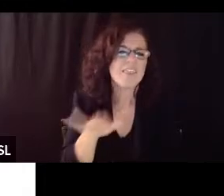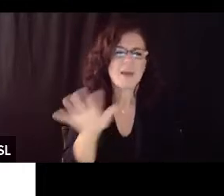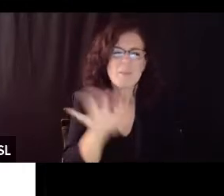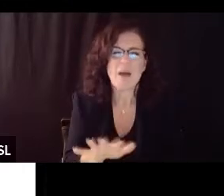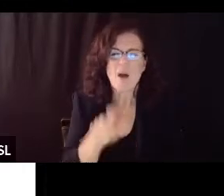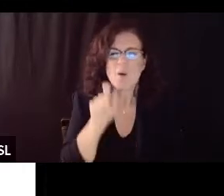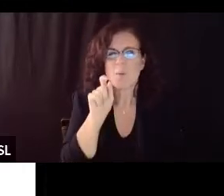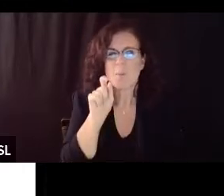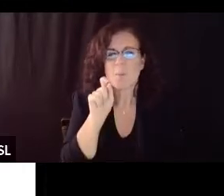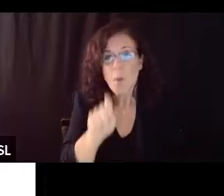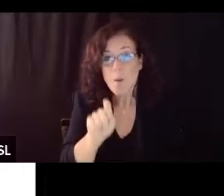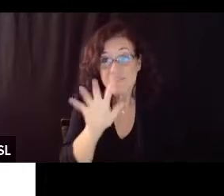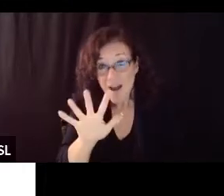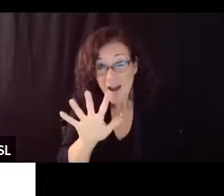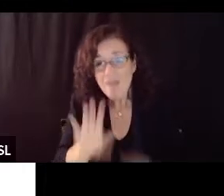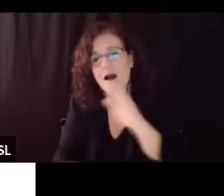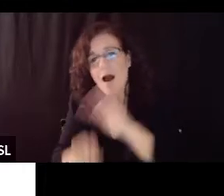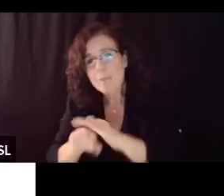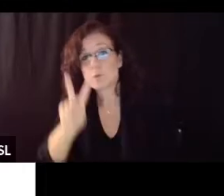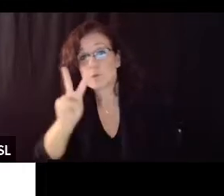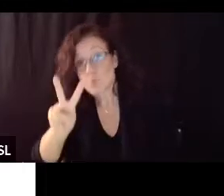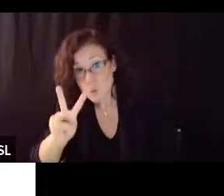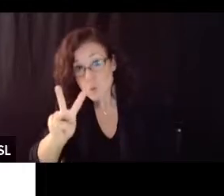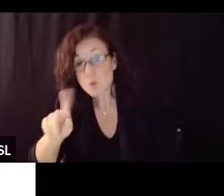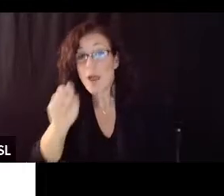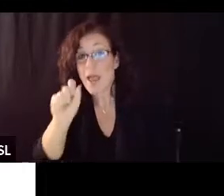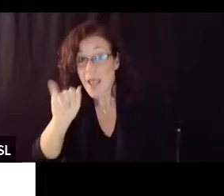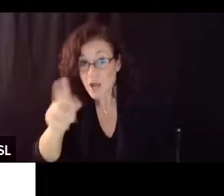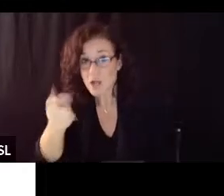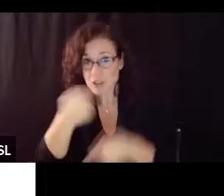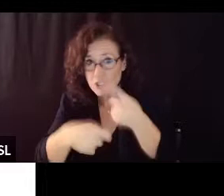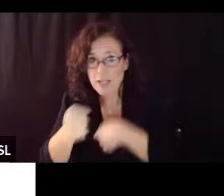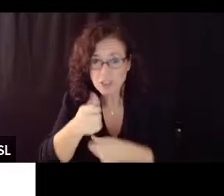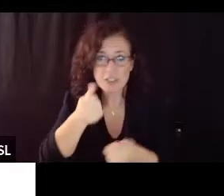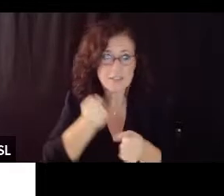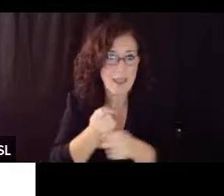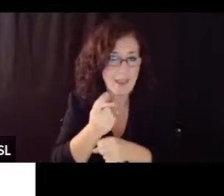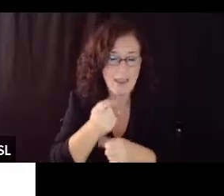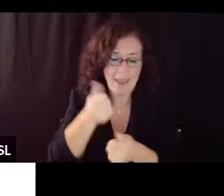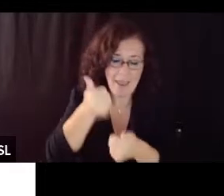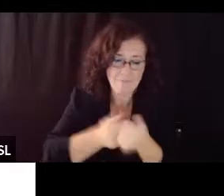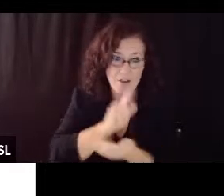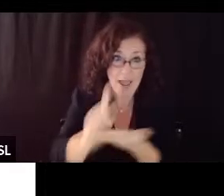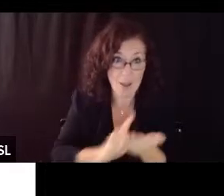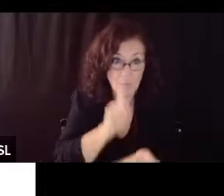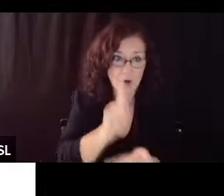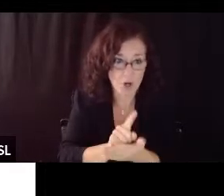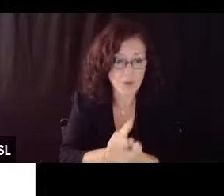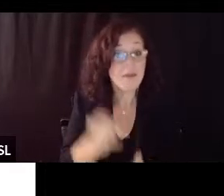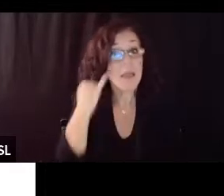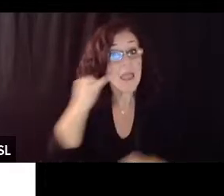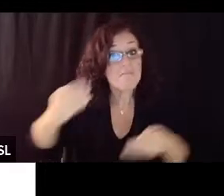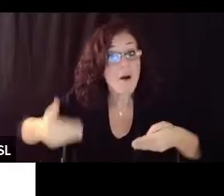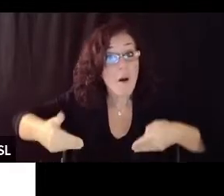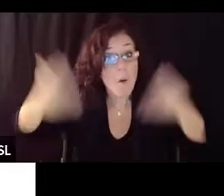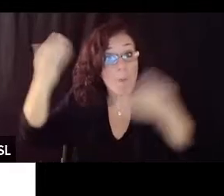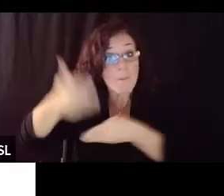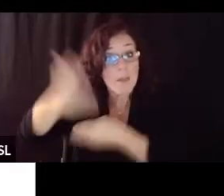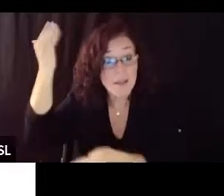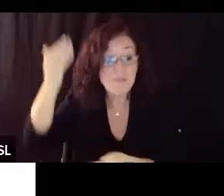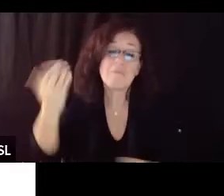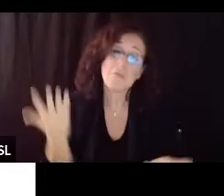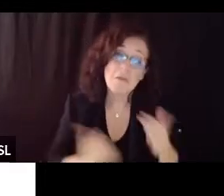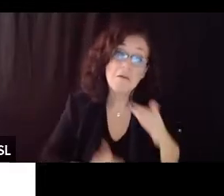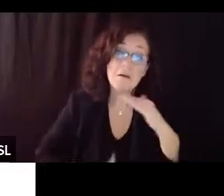um if you open the windows you get to three to five so you're getting pretty close in some rooms but not quite as high as we'd really like to see um